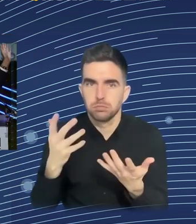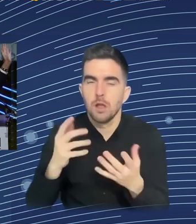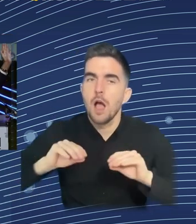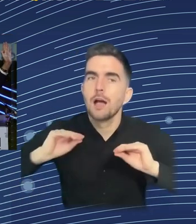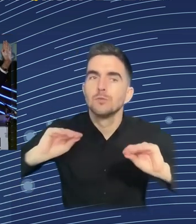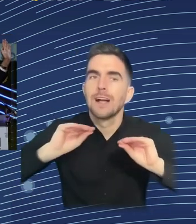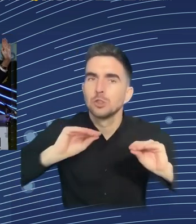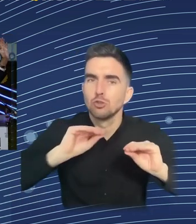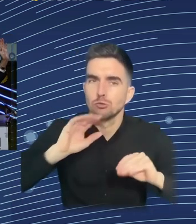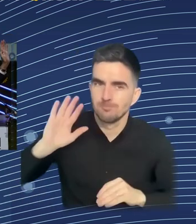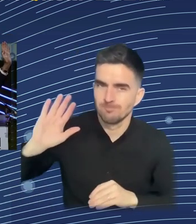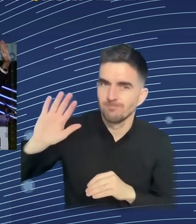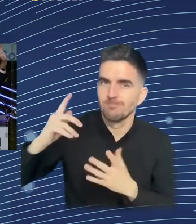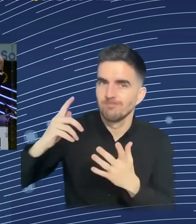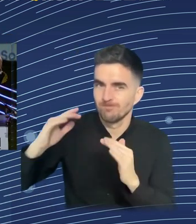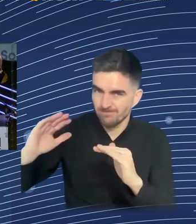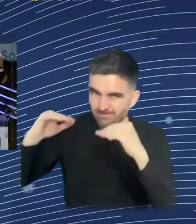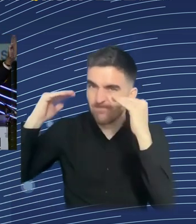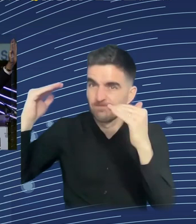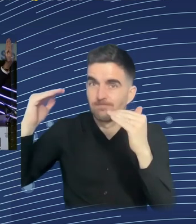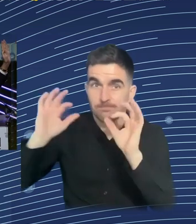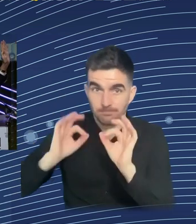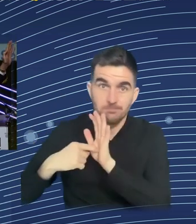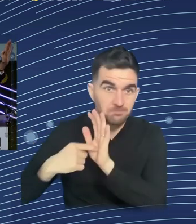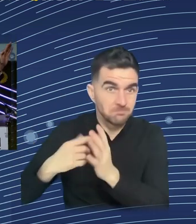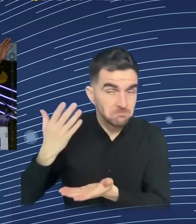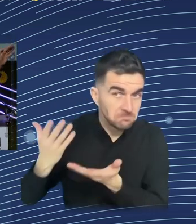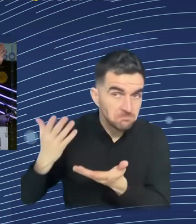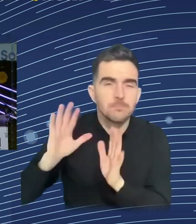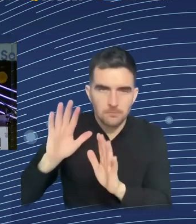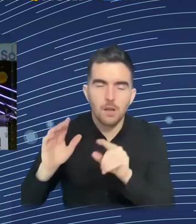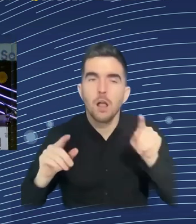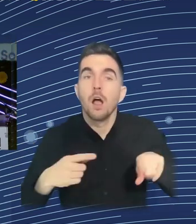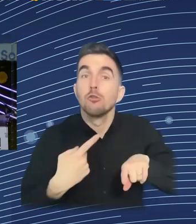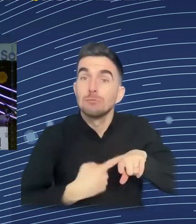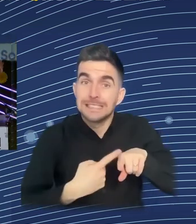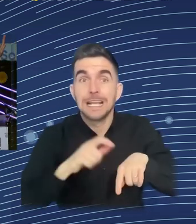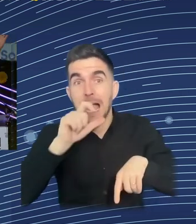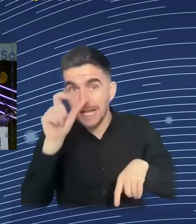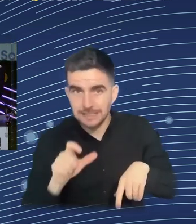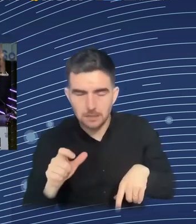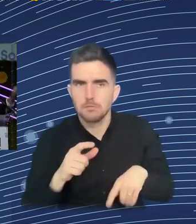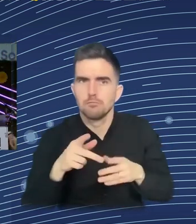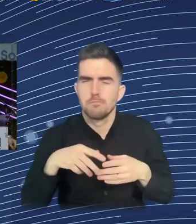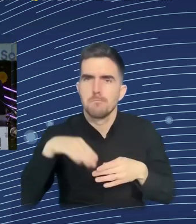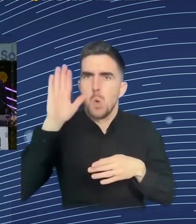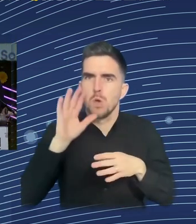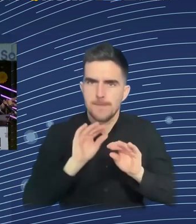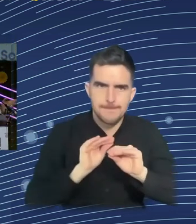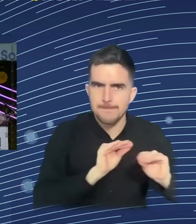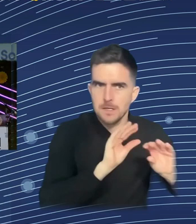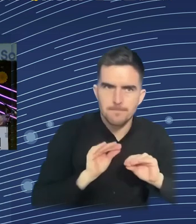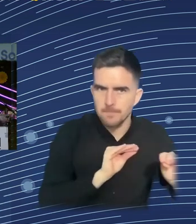lower paying jobs when computers arrived than the right, when you compare with Sweden and Ireland, which is here.